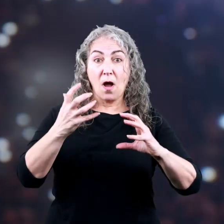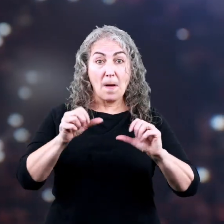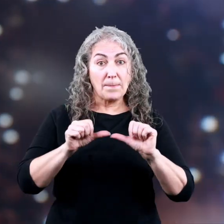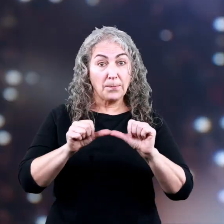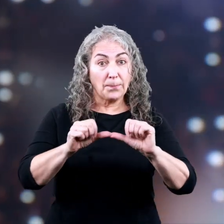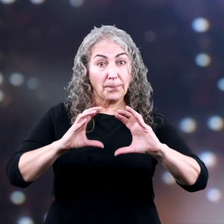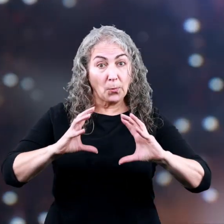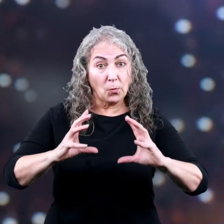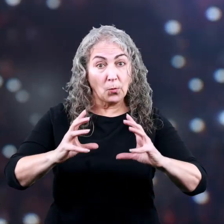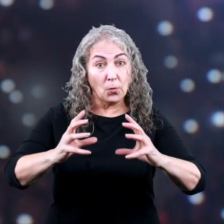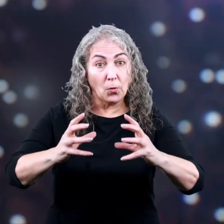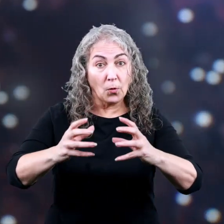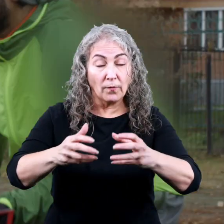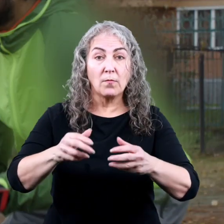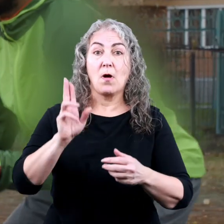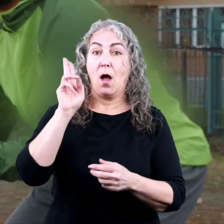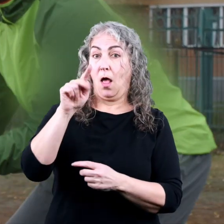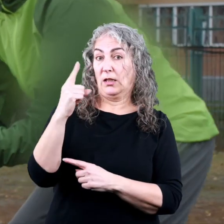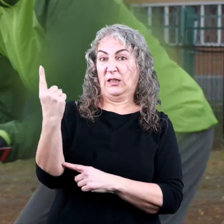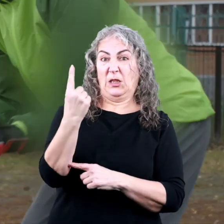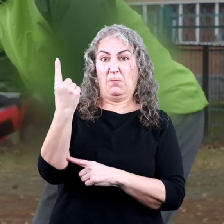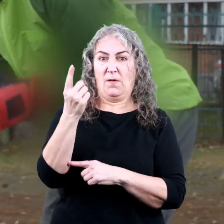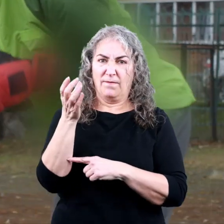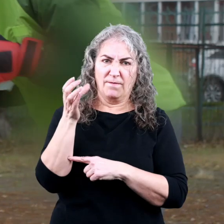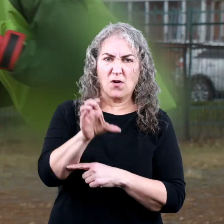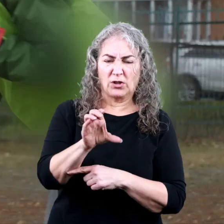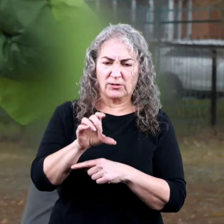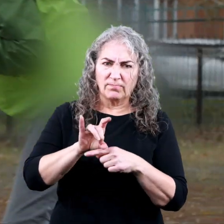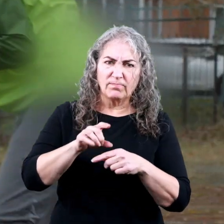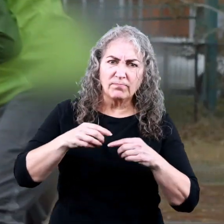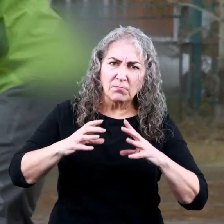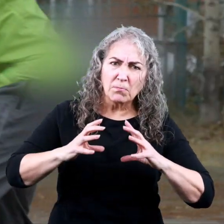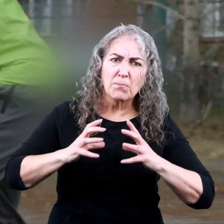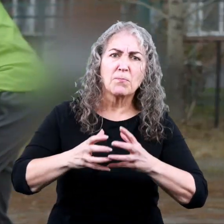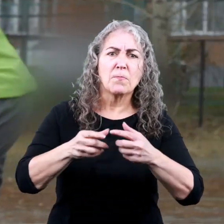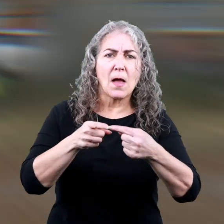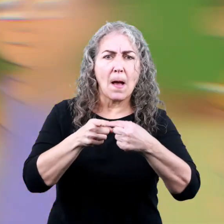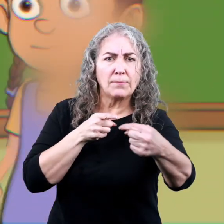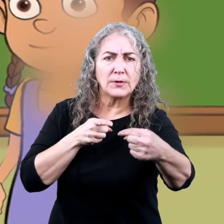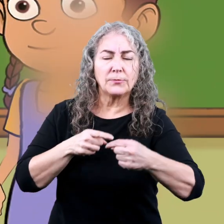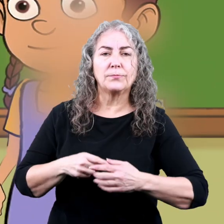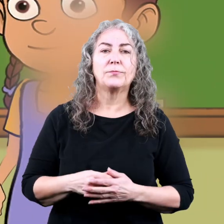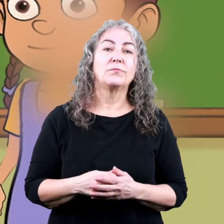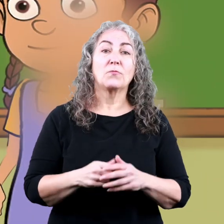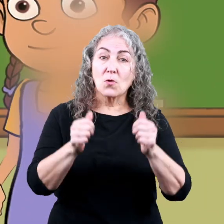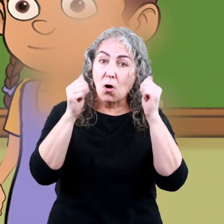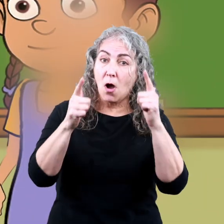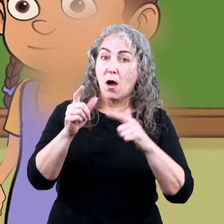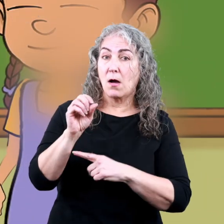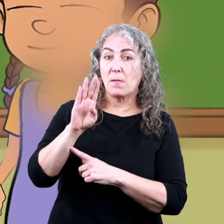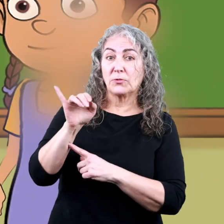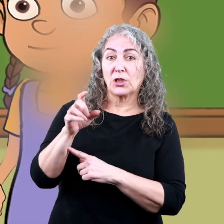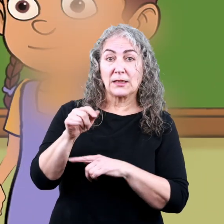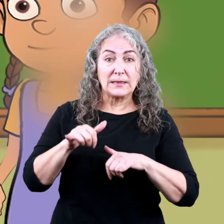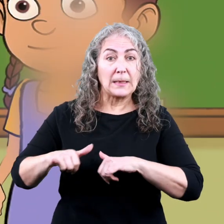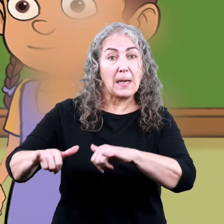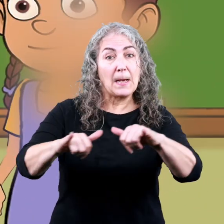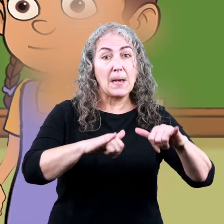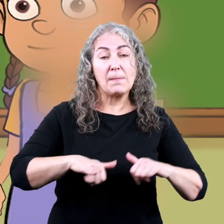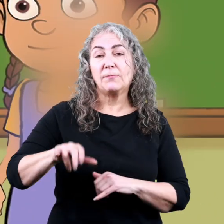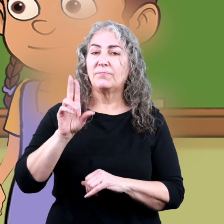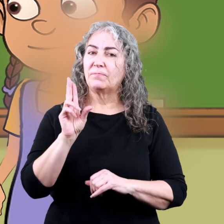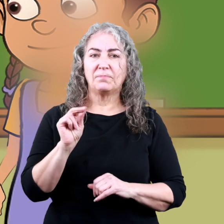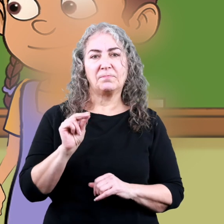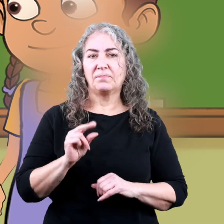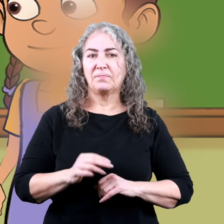it's going to keep moving unless something forces it to do the opposite. But not all objects are the